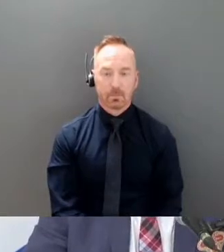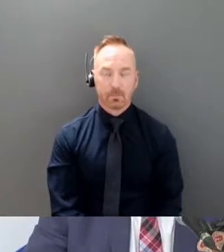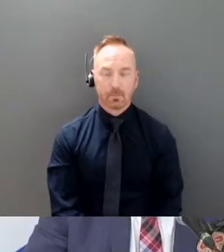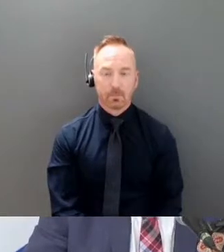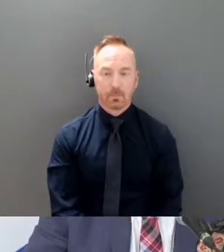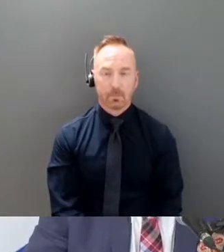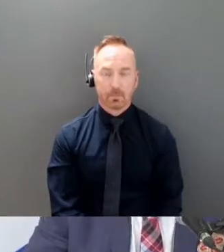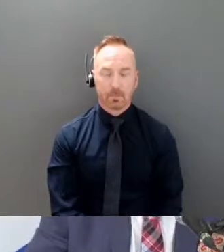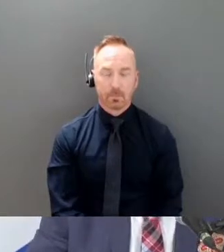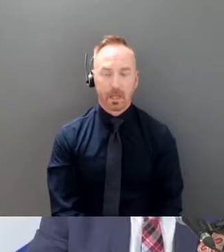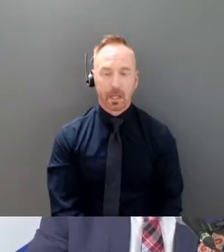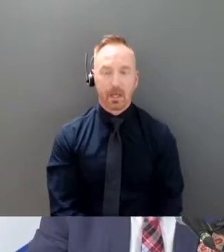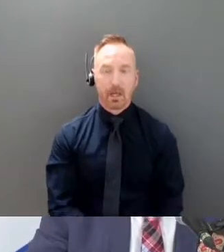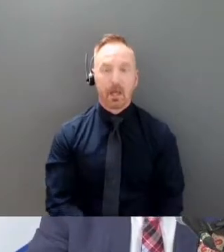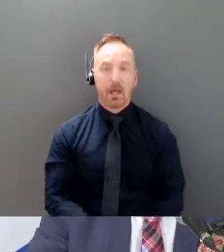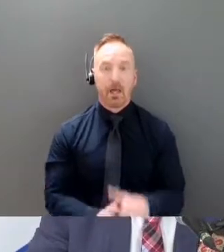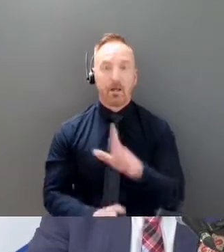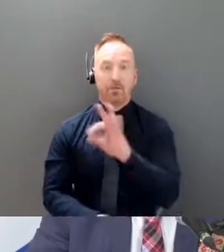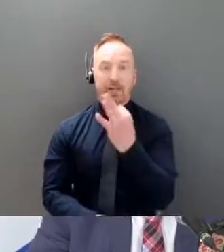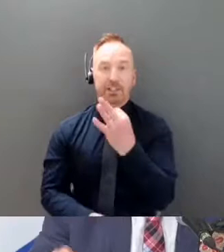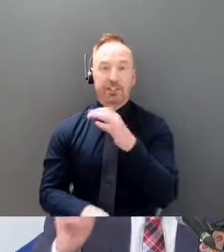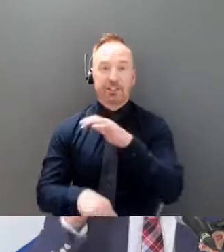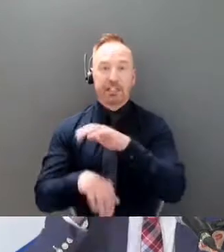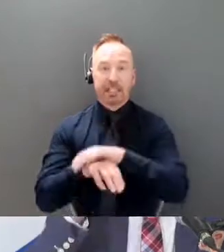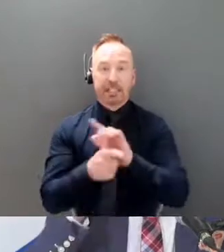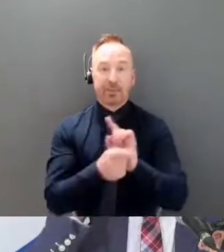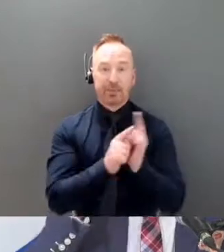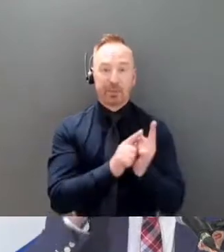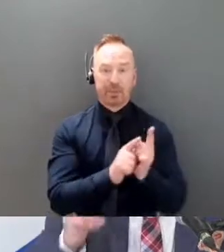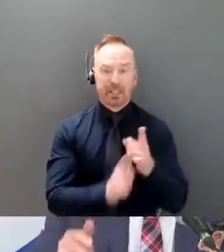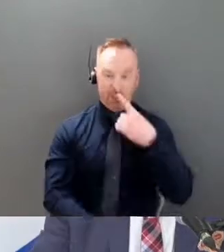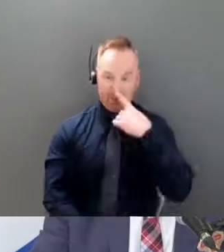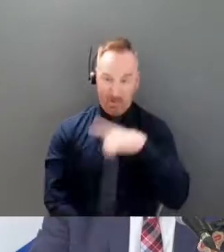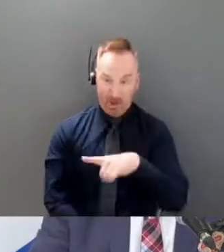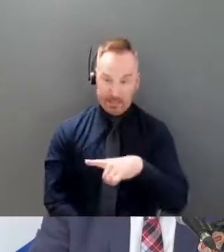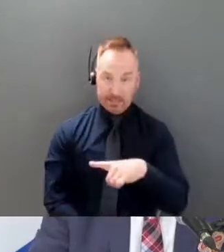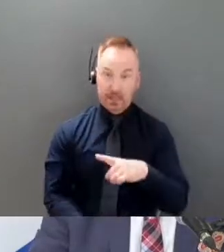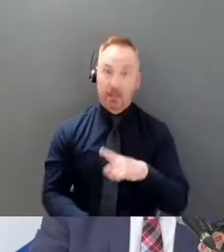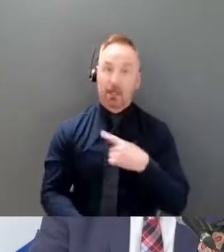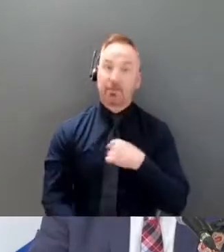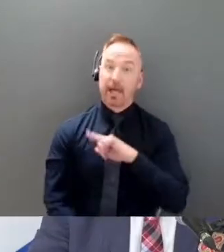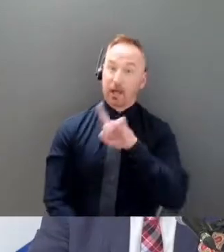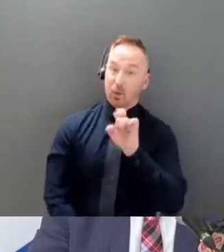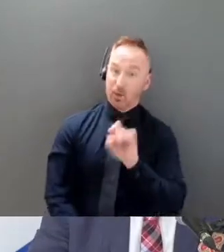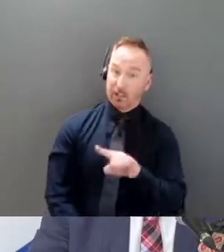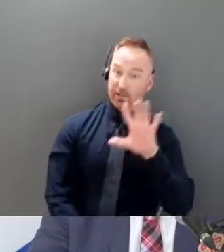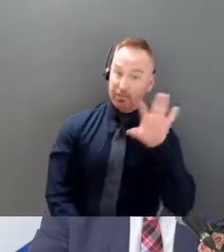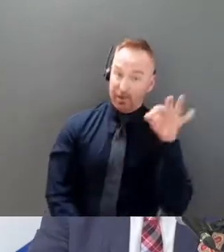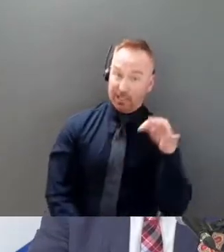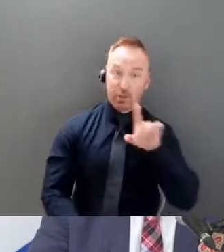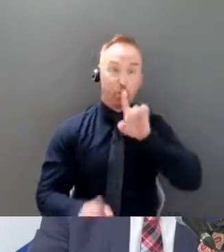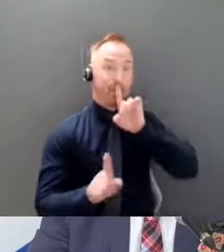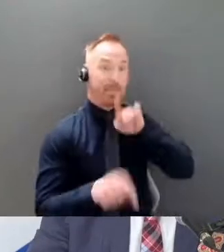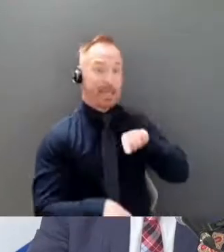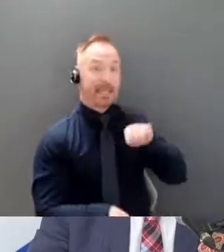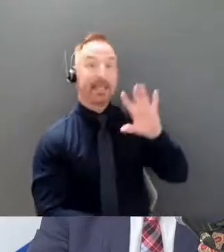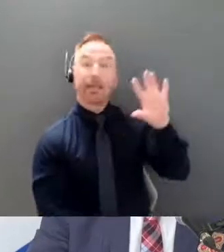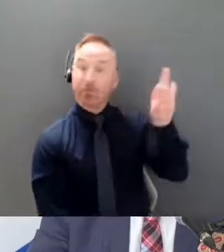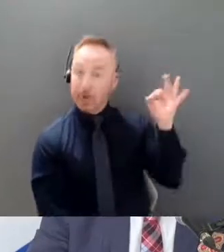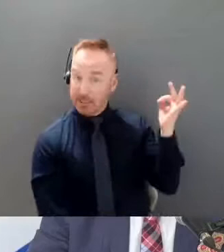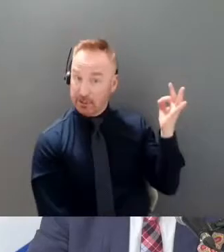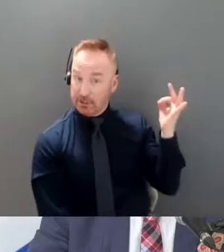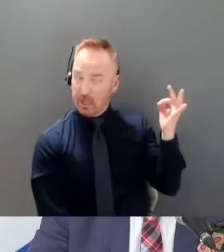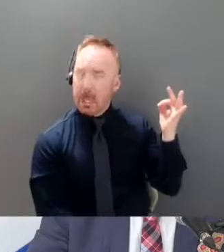dr henley could you please repeat in french uh how uh uh important is the situation uh